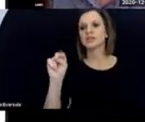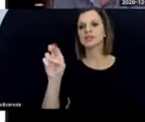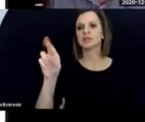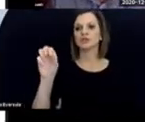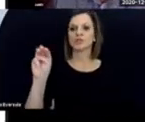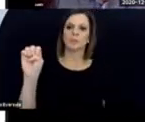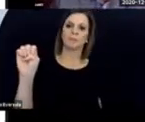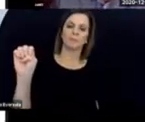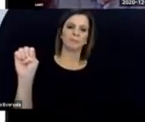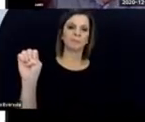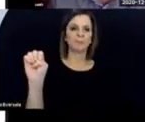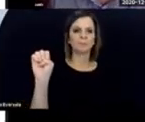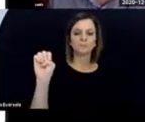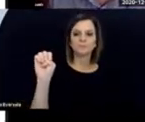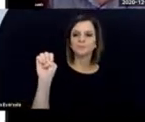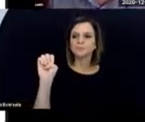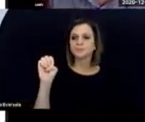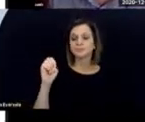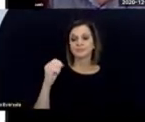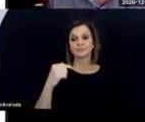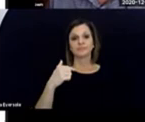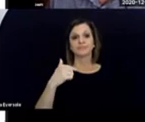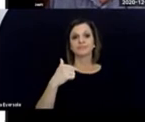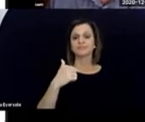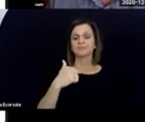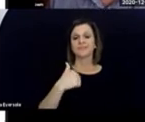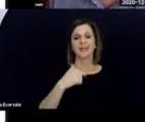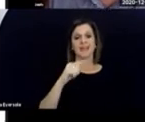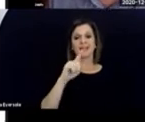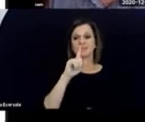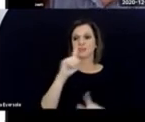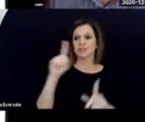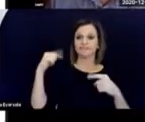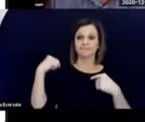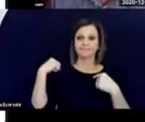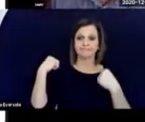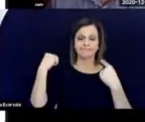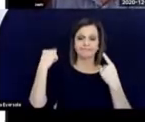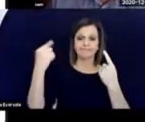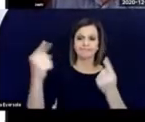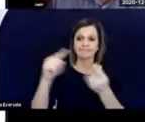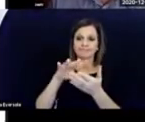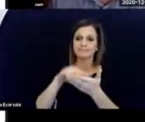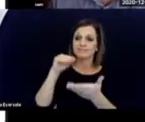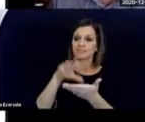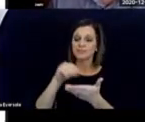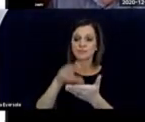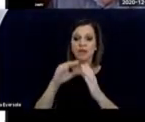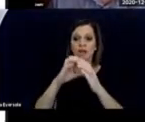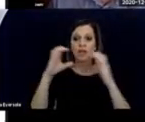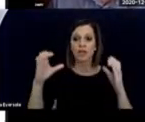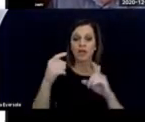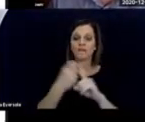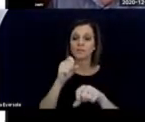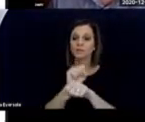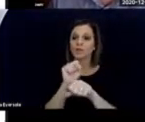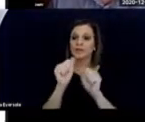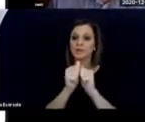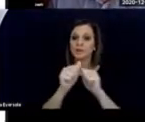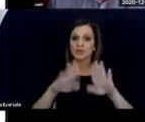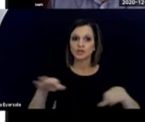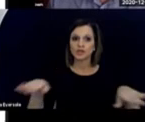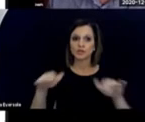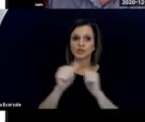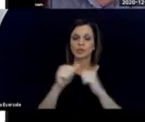Charge syndrome. I have learned so much from working with children with charge syndrome